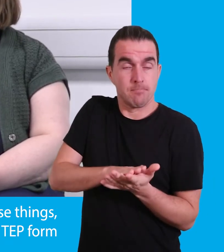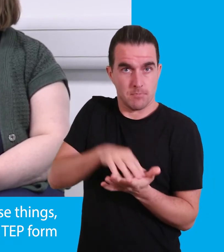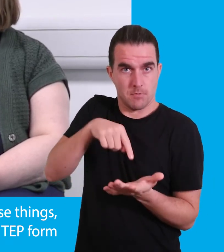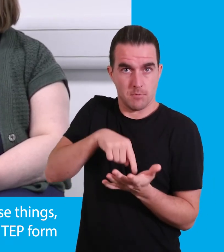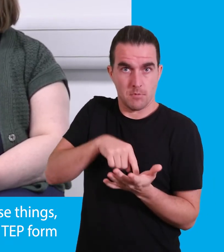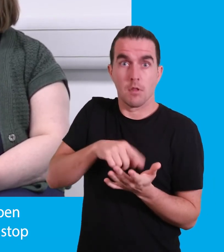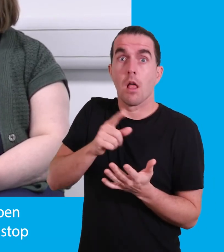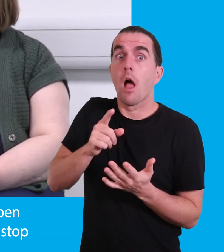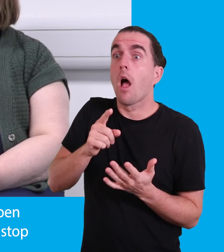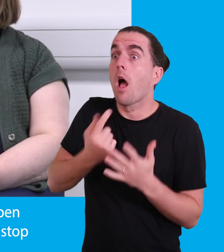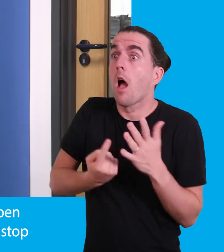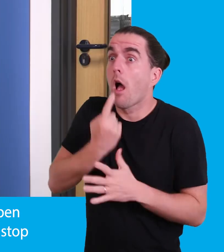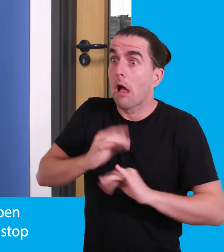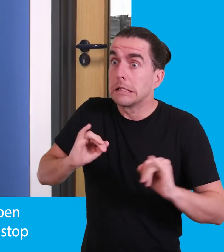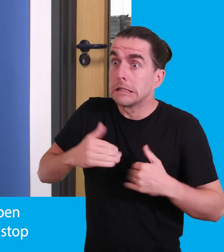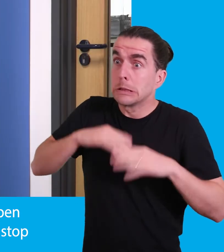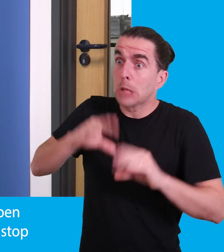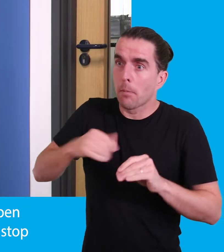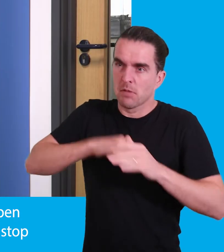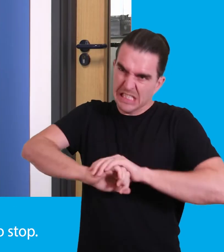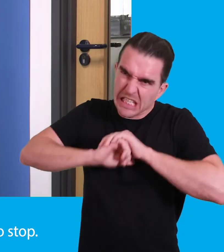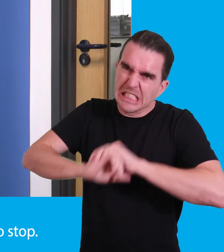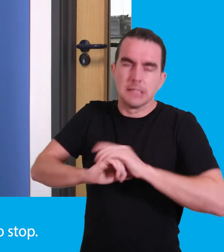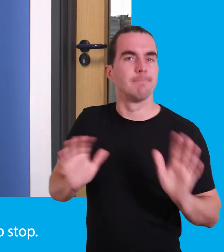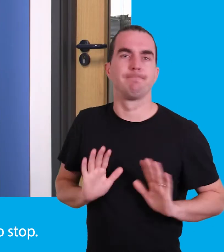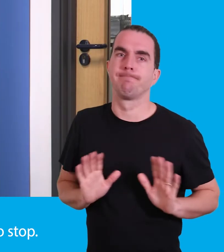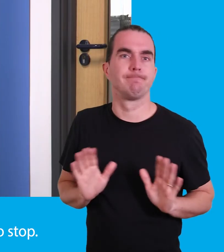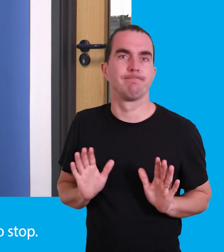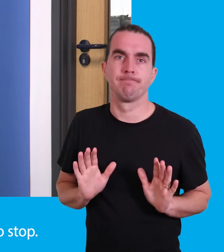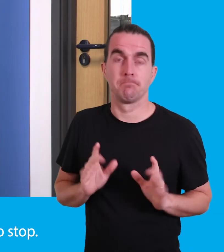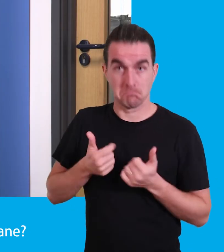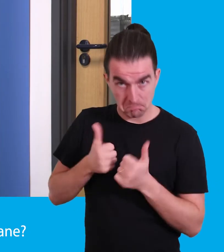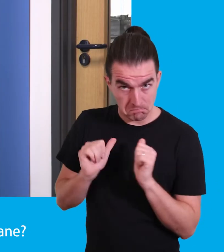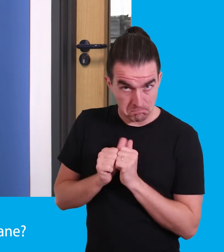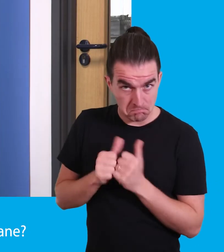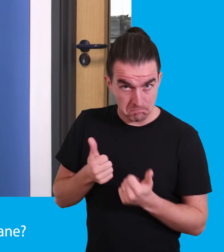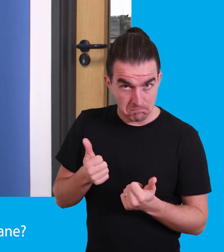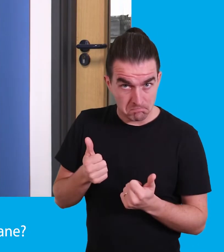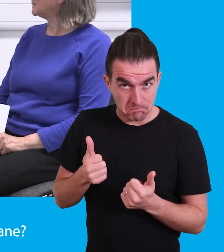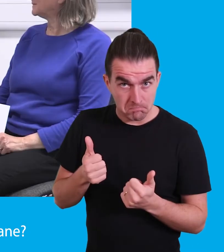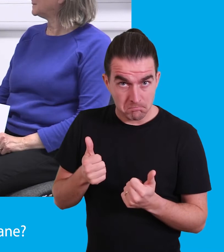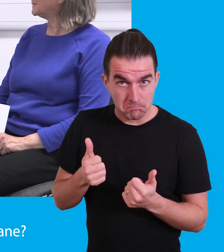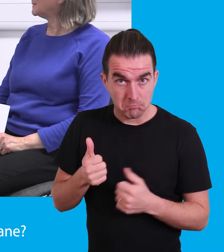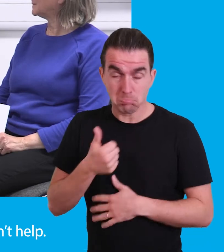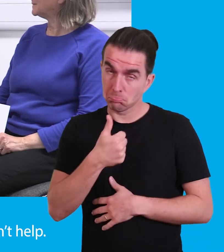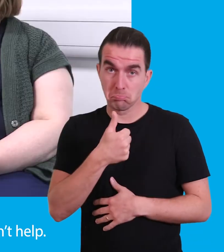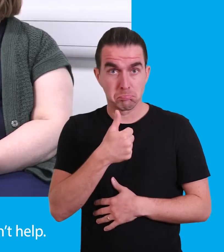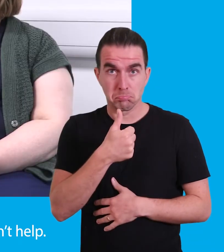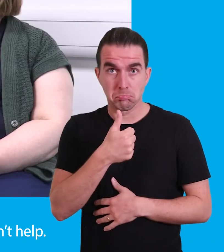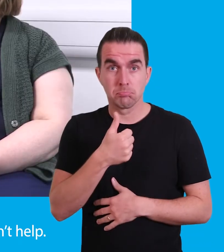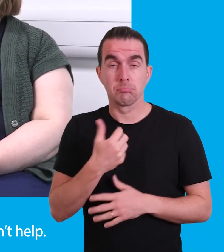indicate on the TET form that this wouldn't happen if your heartbeat was to stop and your breathing was to stop. How does that sound, Jane? Okay.